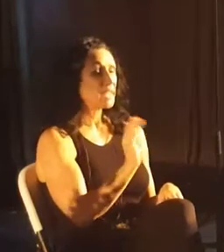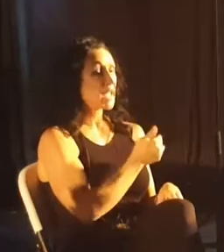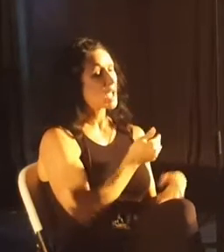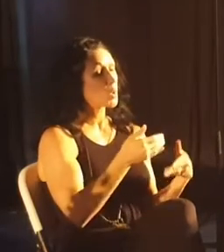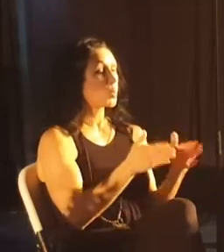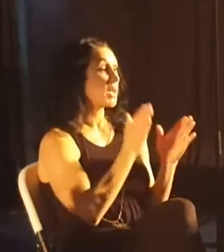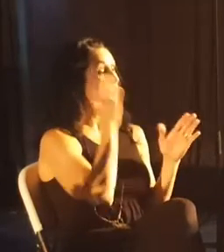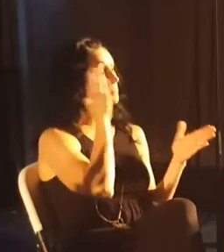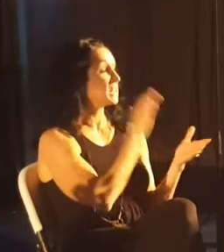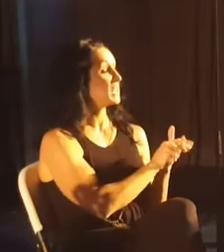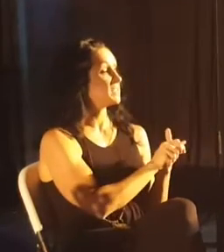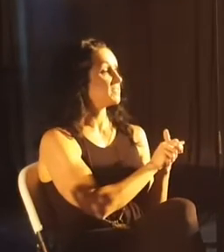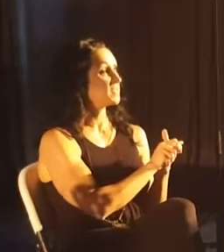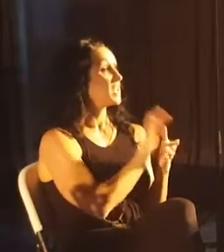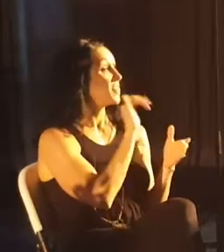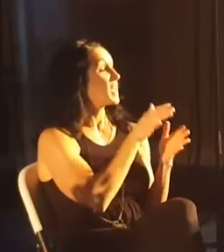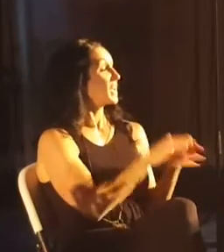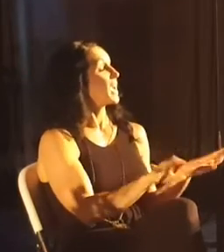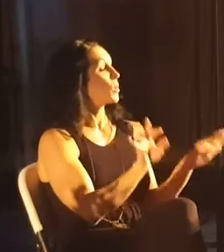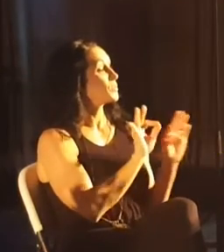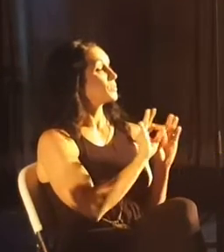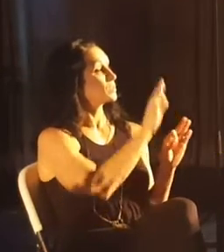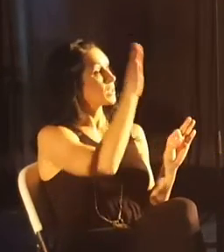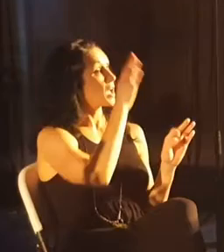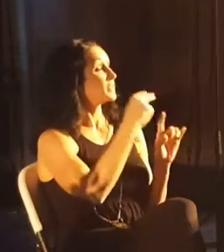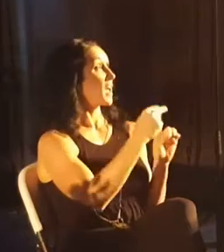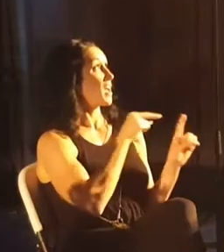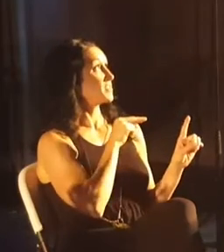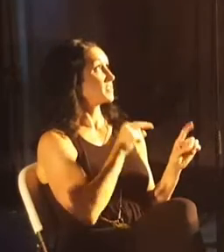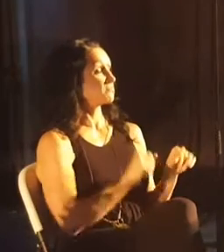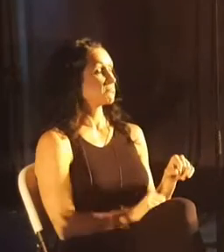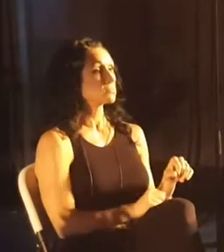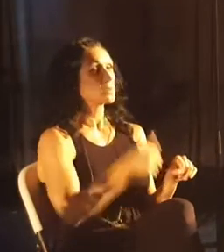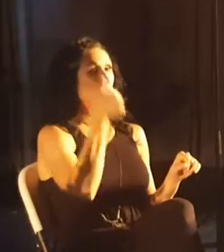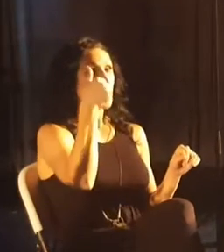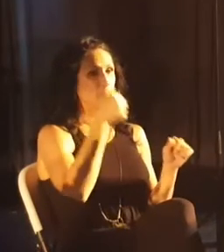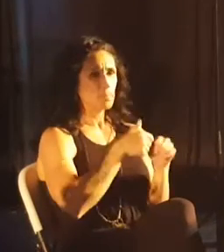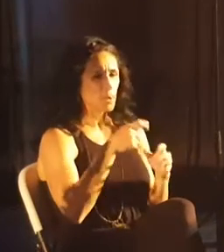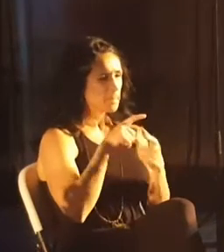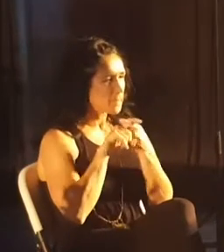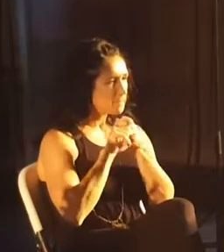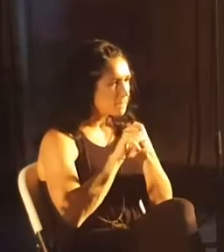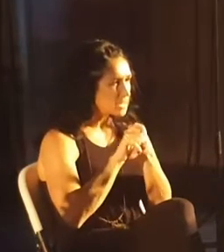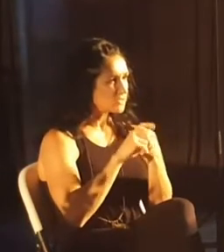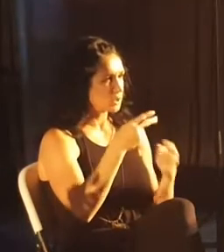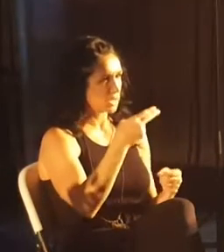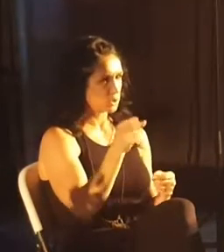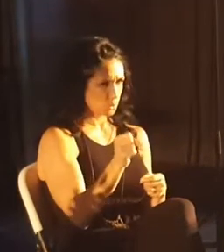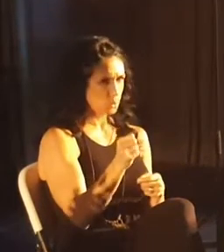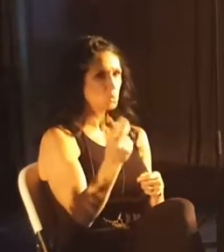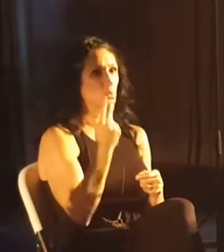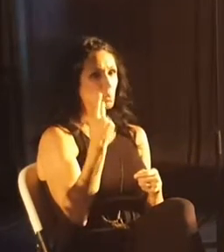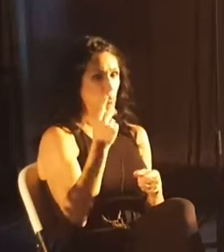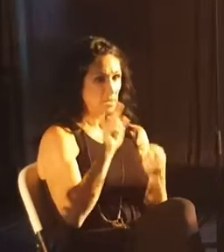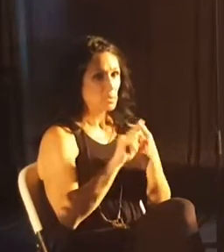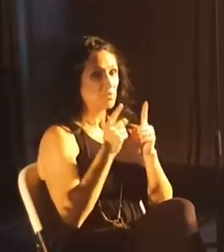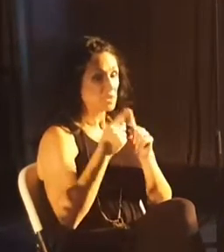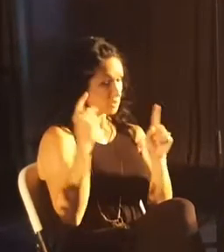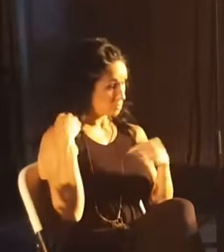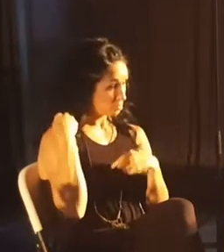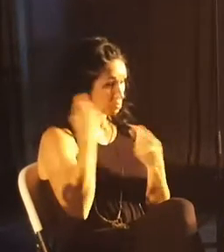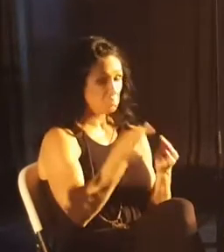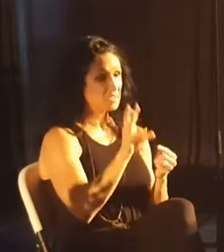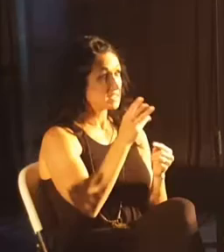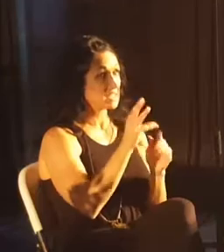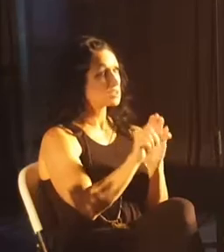way of belief that counts in God's eyes. I remember one of my very best friends in high school. We'd been friends since we were in sixth